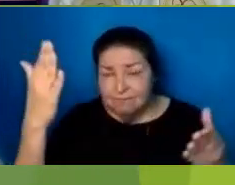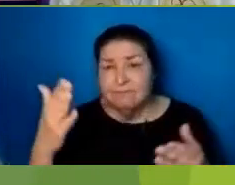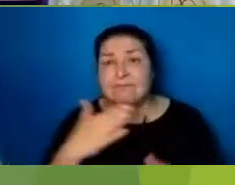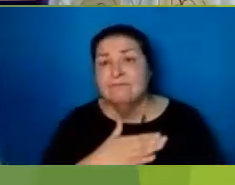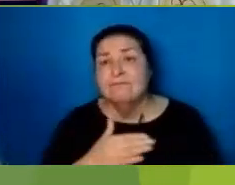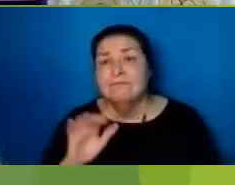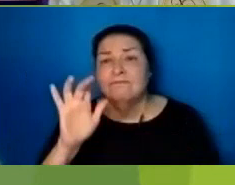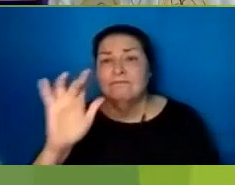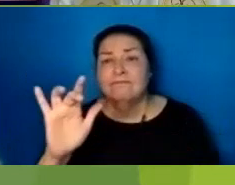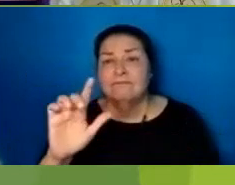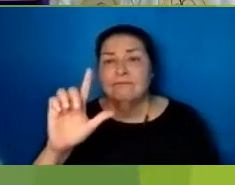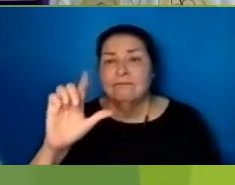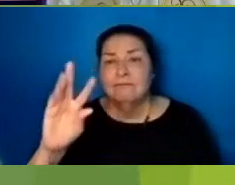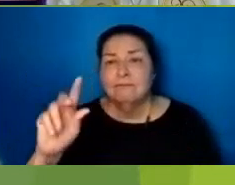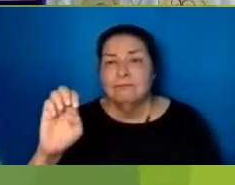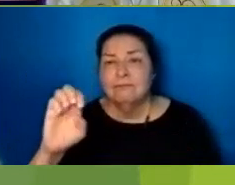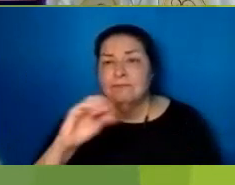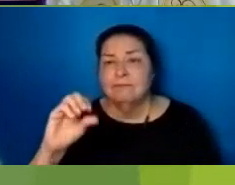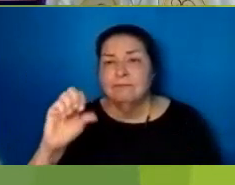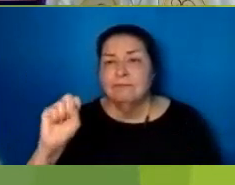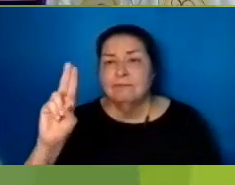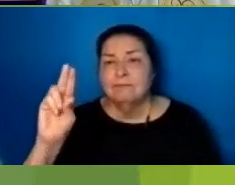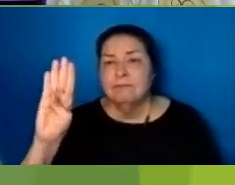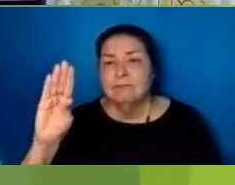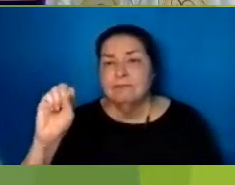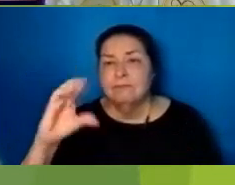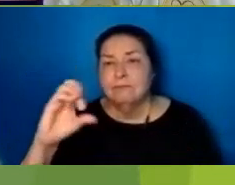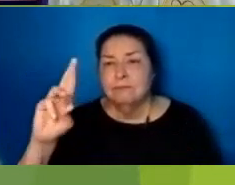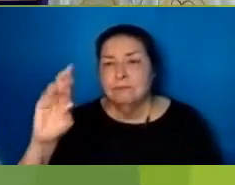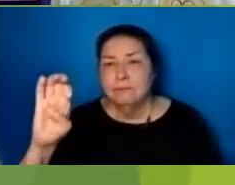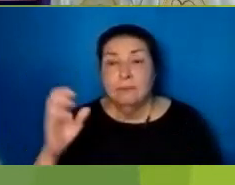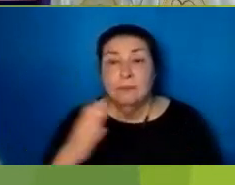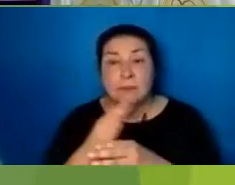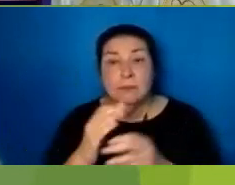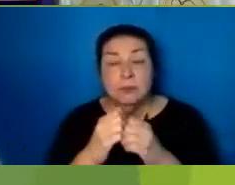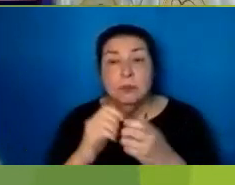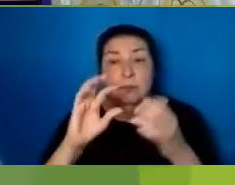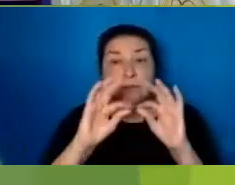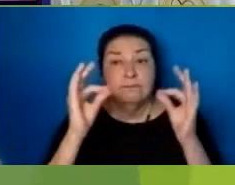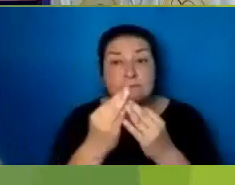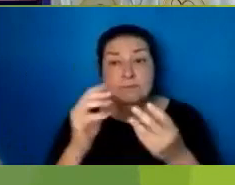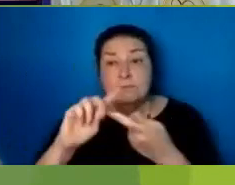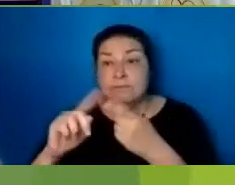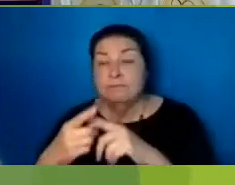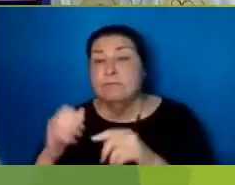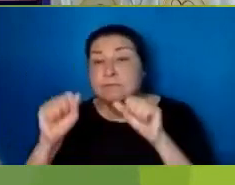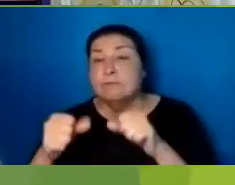Like Subscribe And Share This Video With Family And Friends May God Be With You Thank You